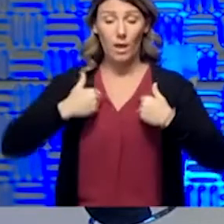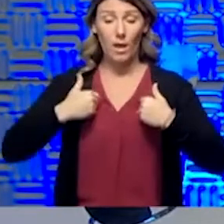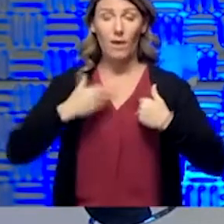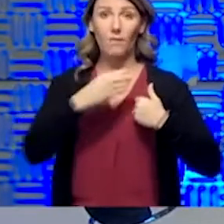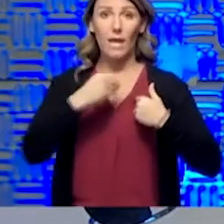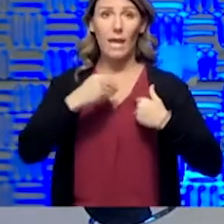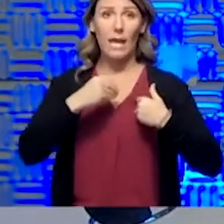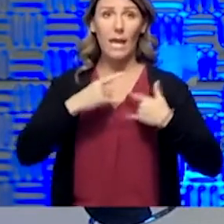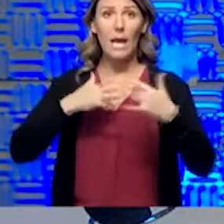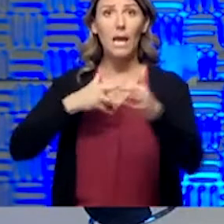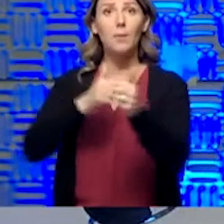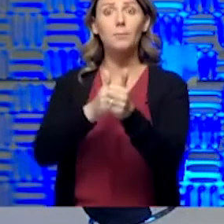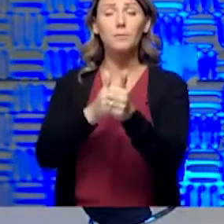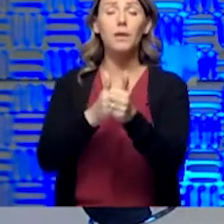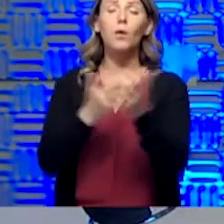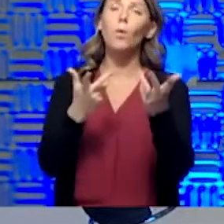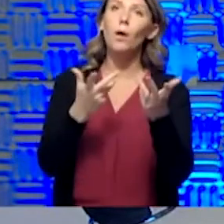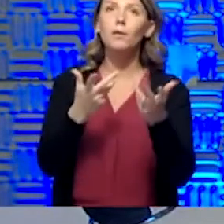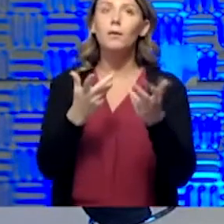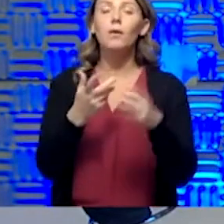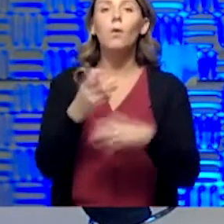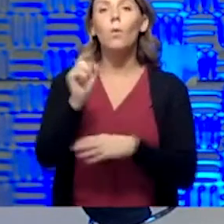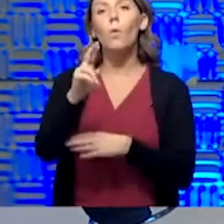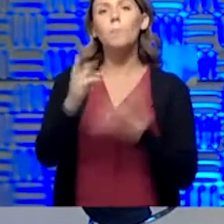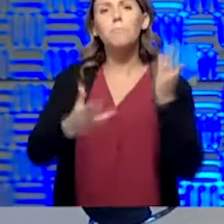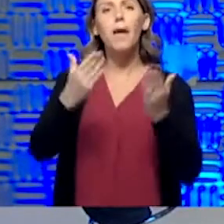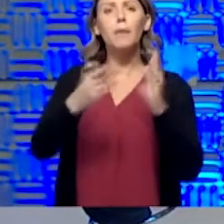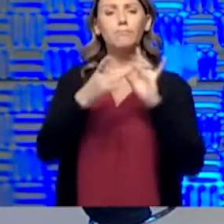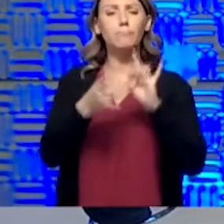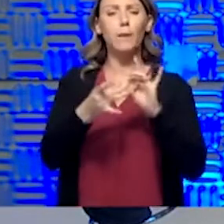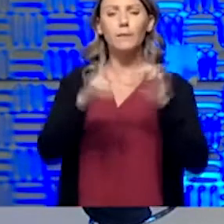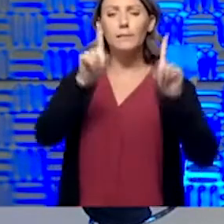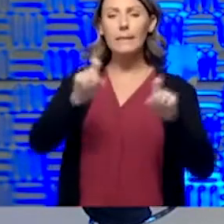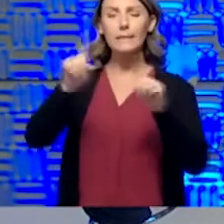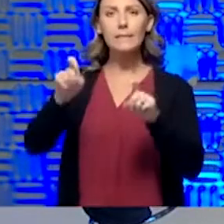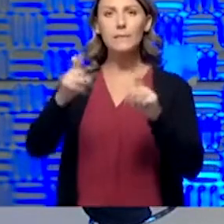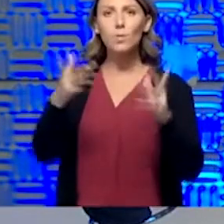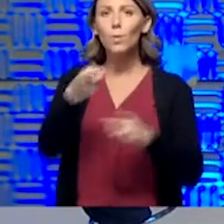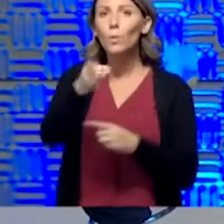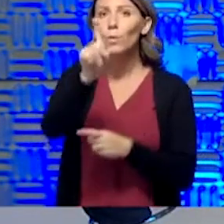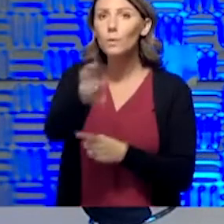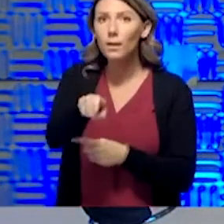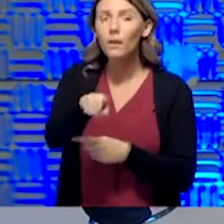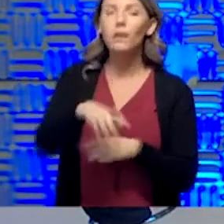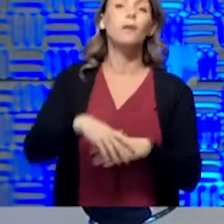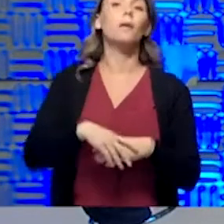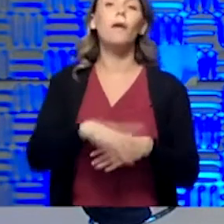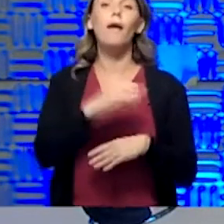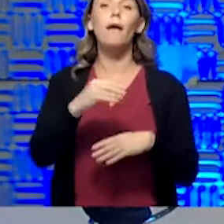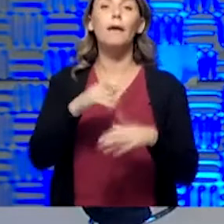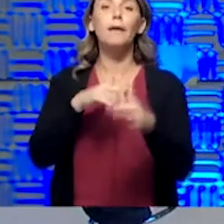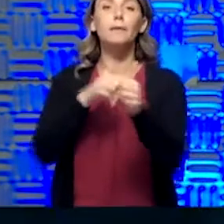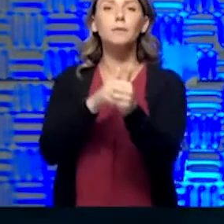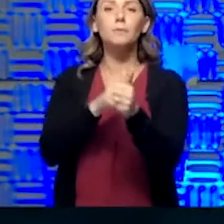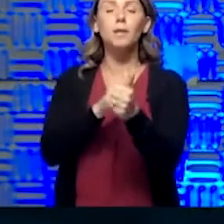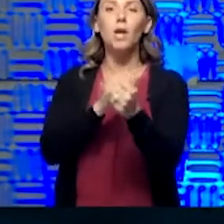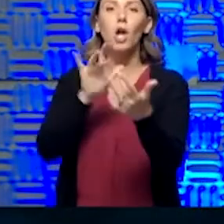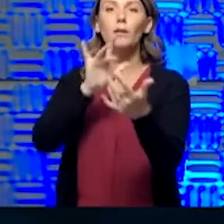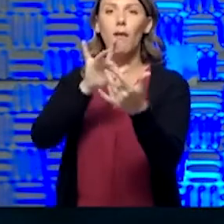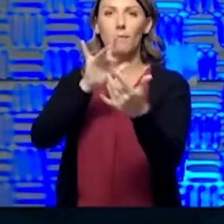update on the, and maybe as far as the tests go, what you need and an update on contact tracing?